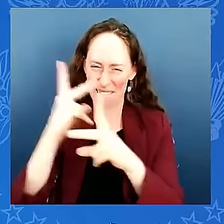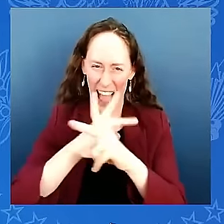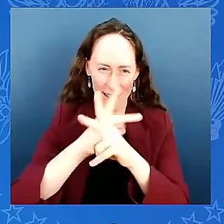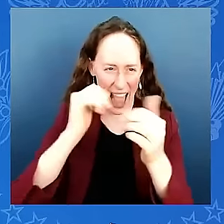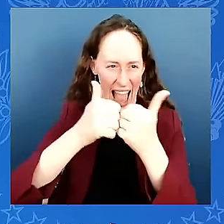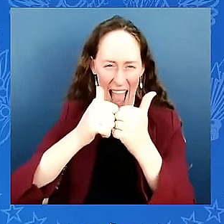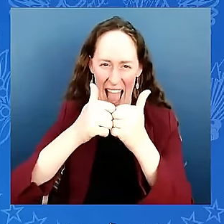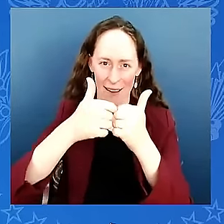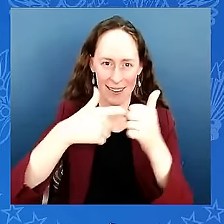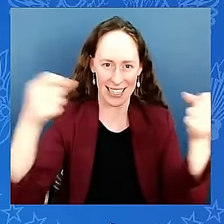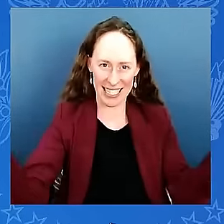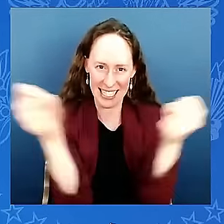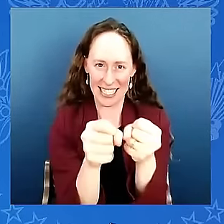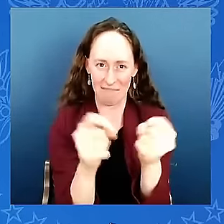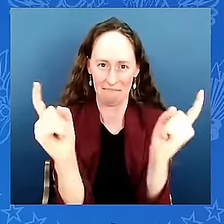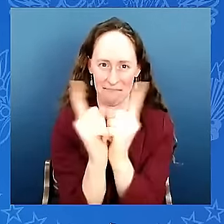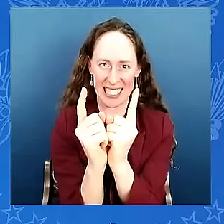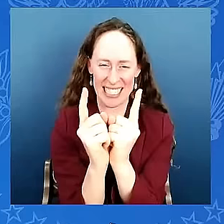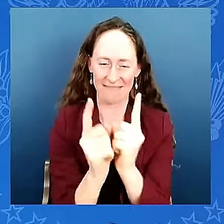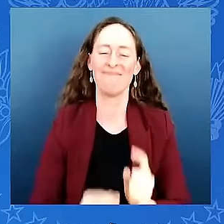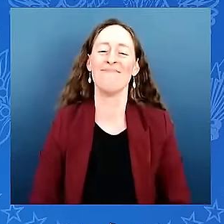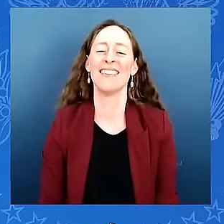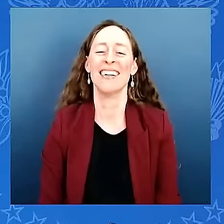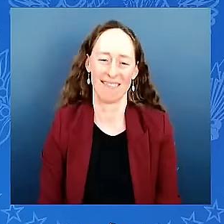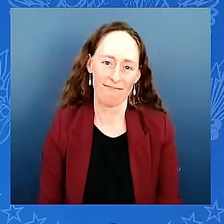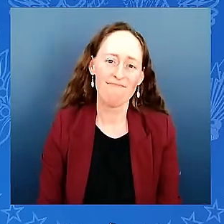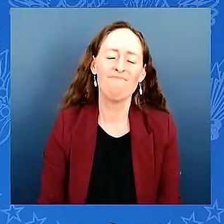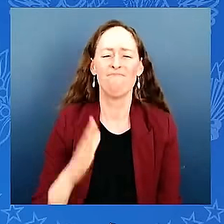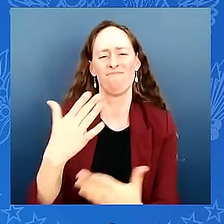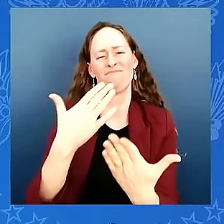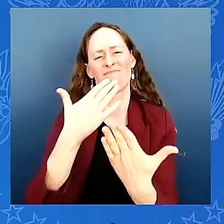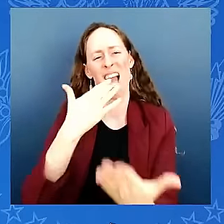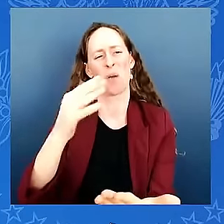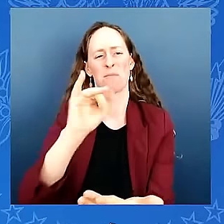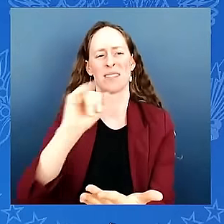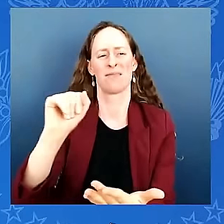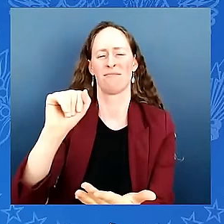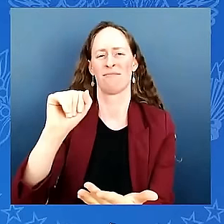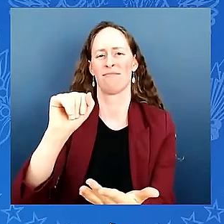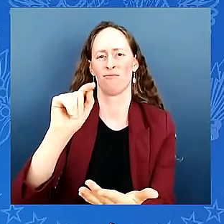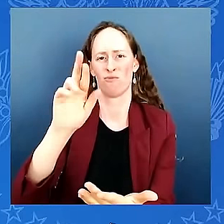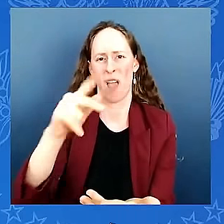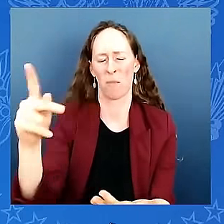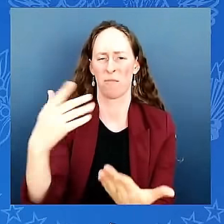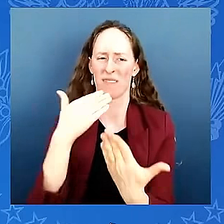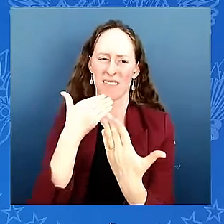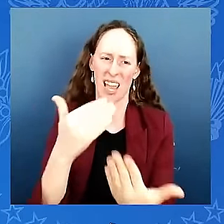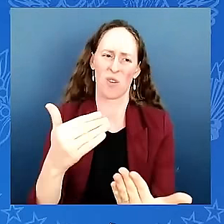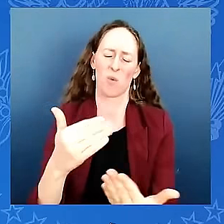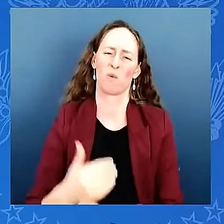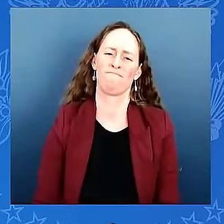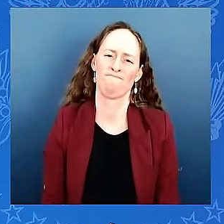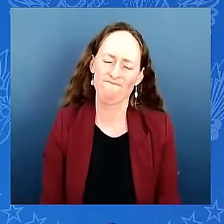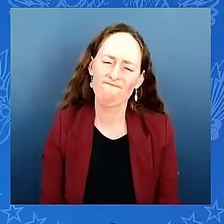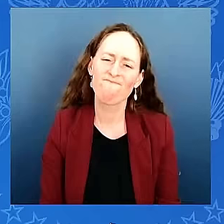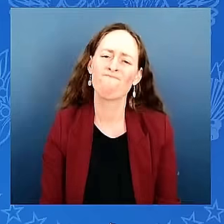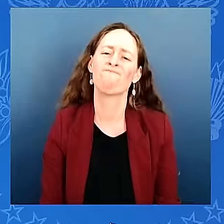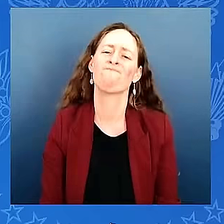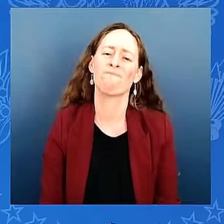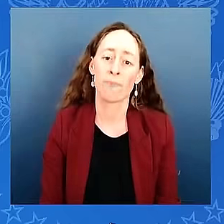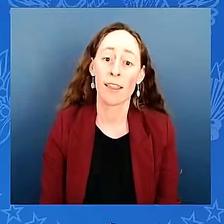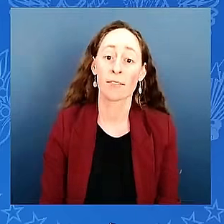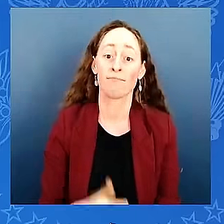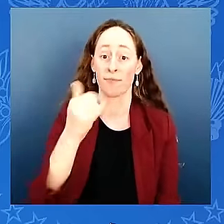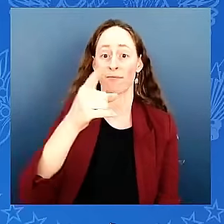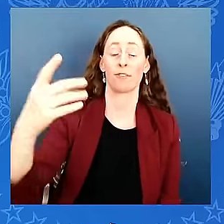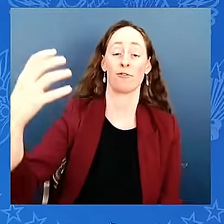trapp and and you keep on fighting uh now i have the honor of uh of calling on uh chairwoman amelia flores um uh